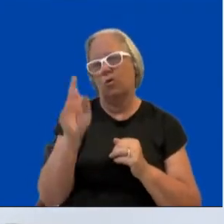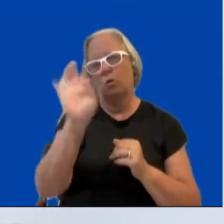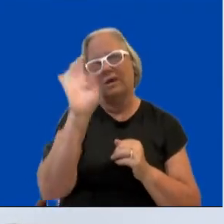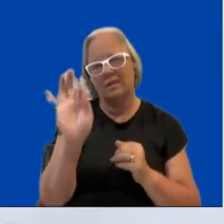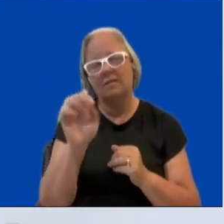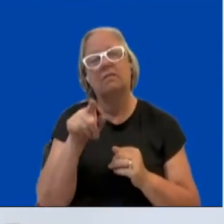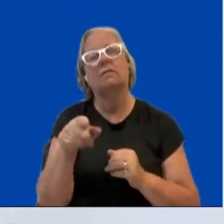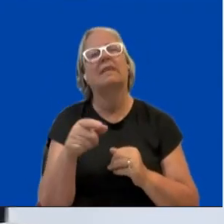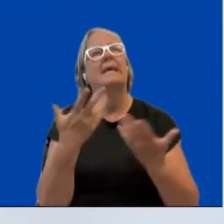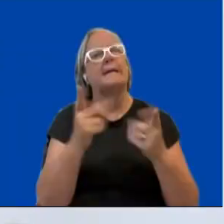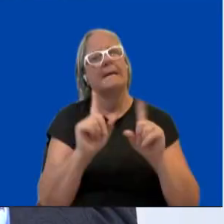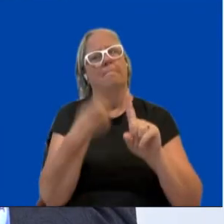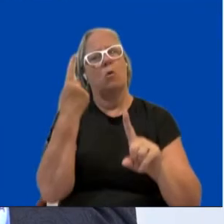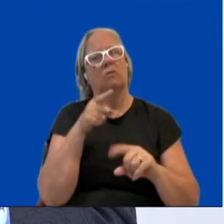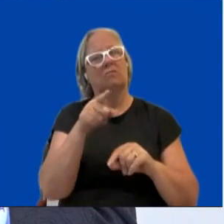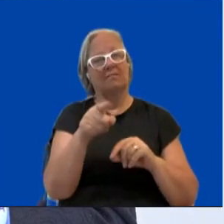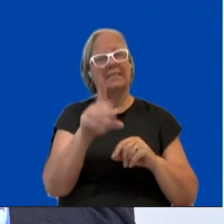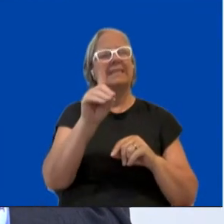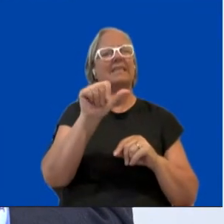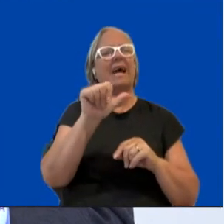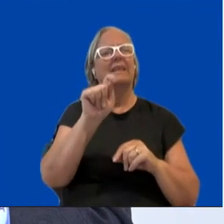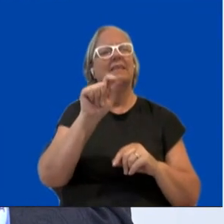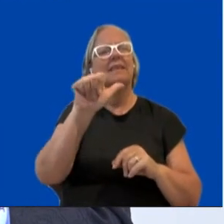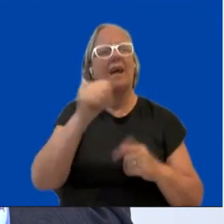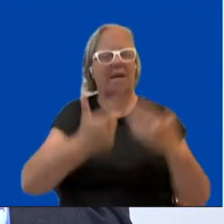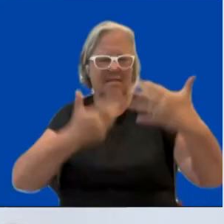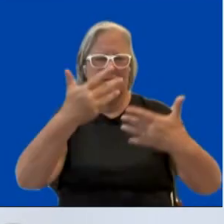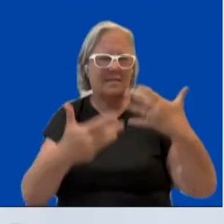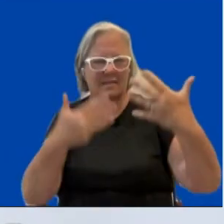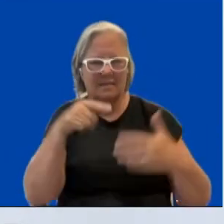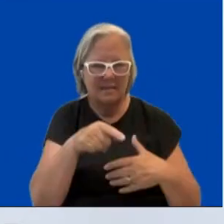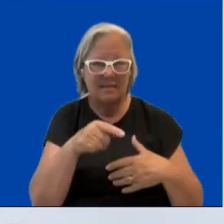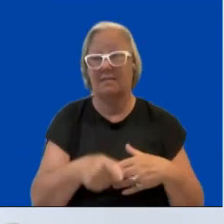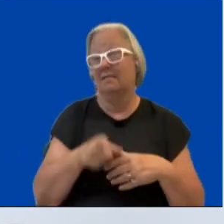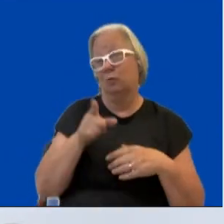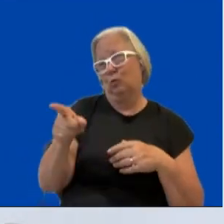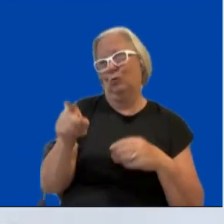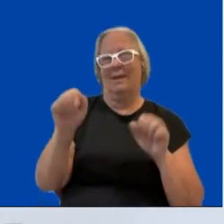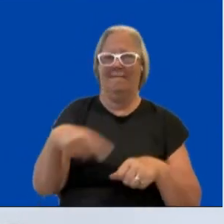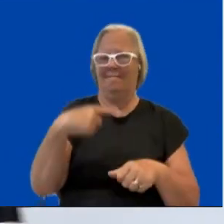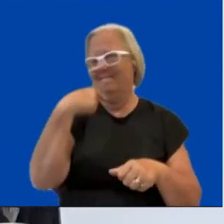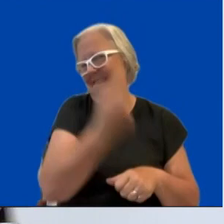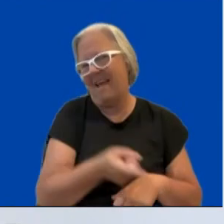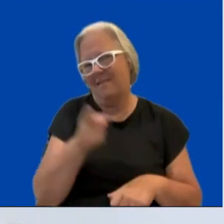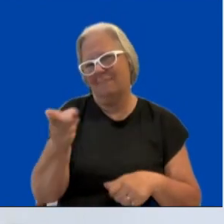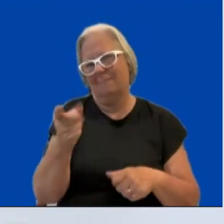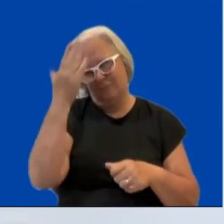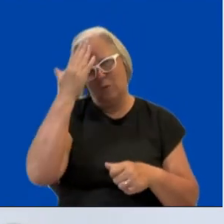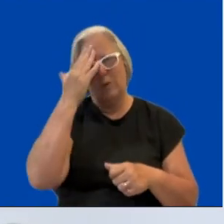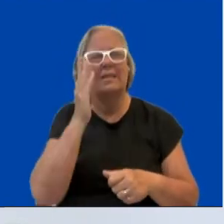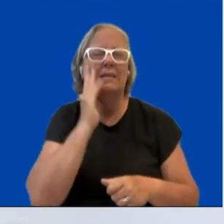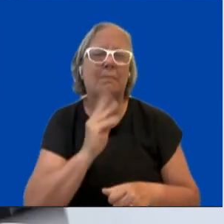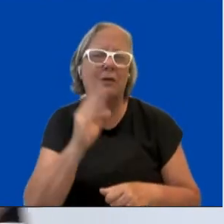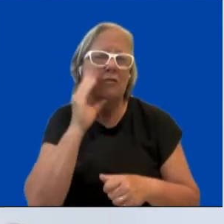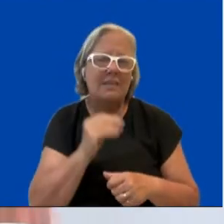think you also have a background in social research. So who better than you can tell us how important it is to have the right data